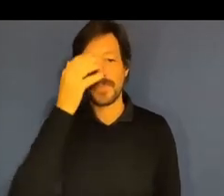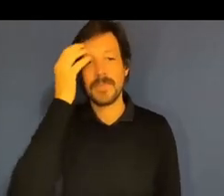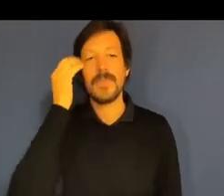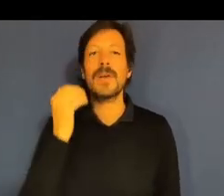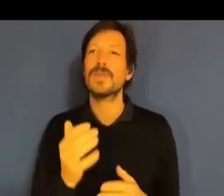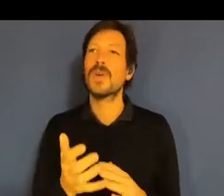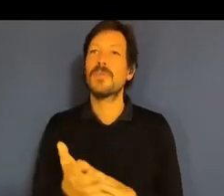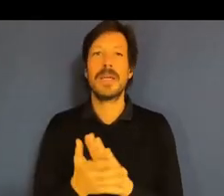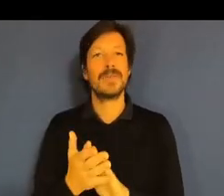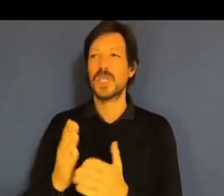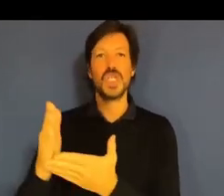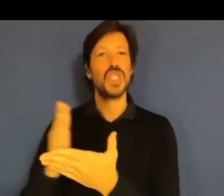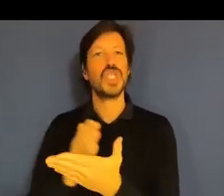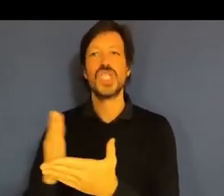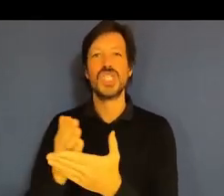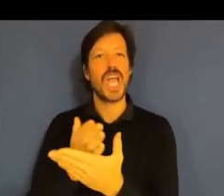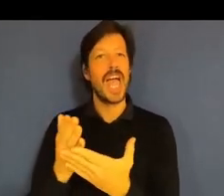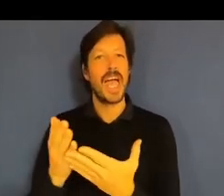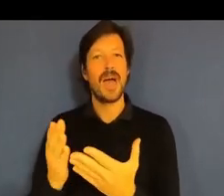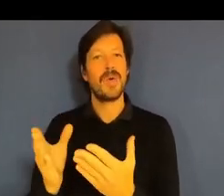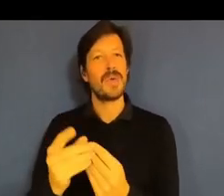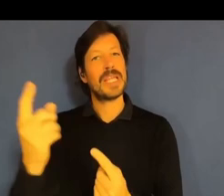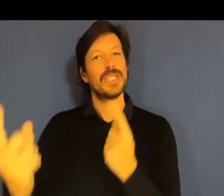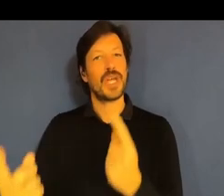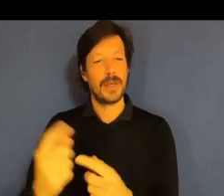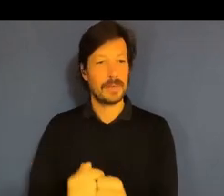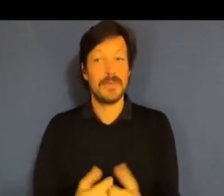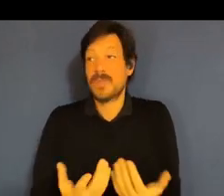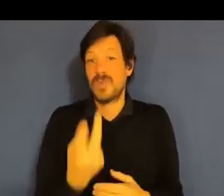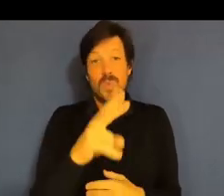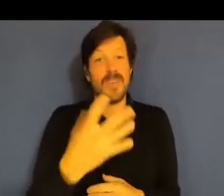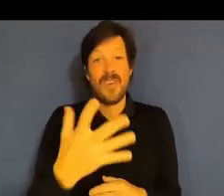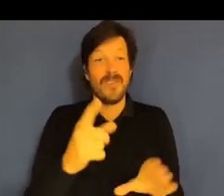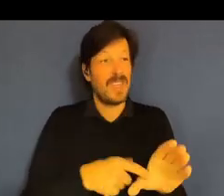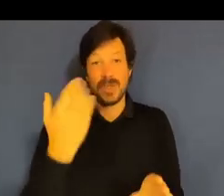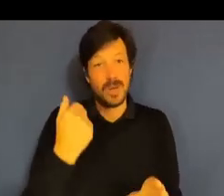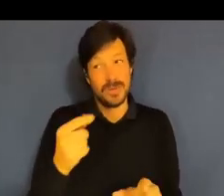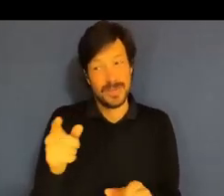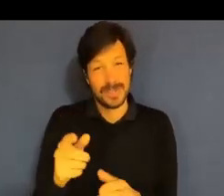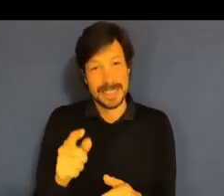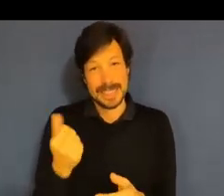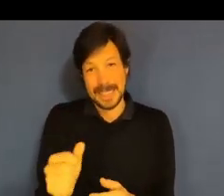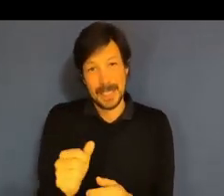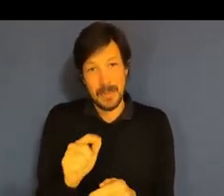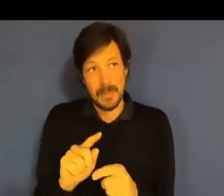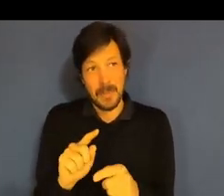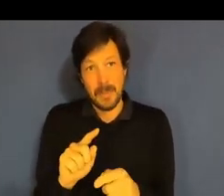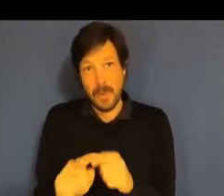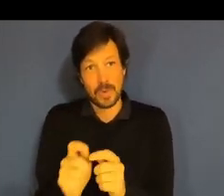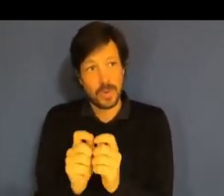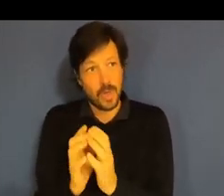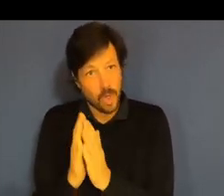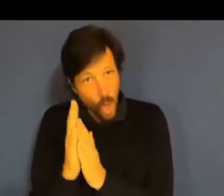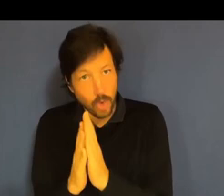shared thing in common. And 25 years later, she is one of my dearest friends still. But that very personal